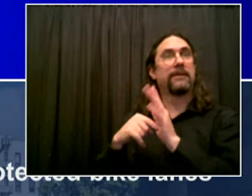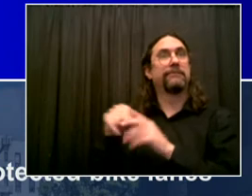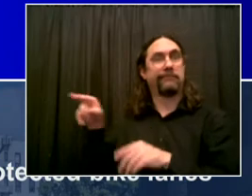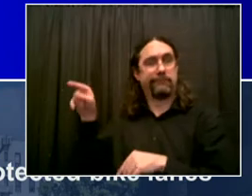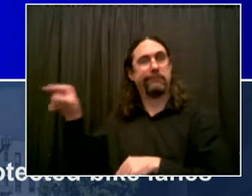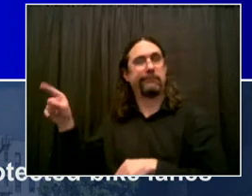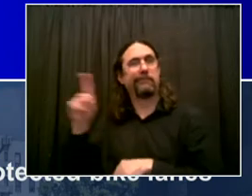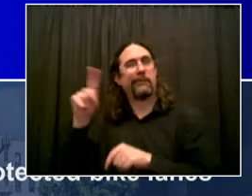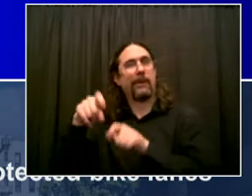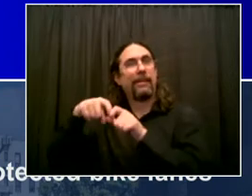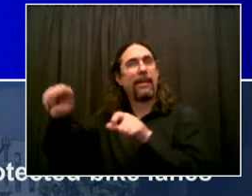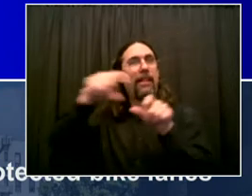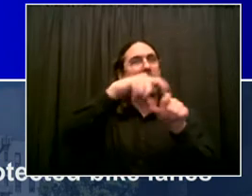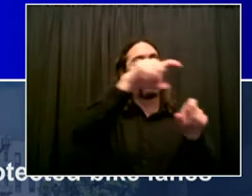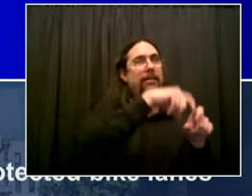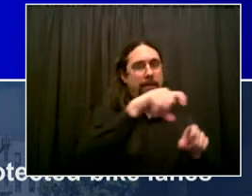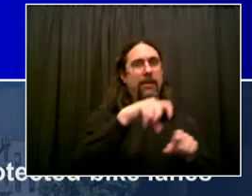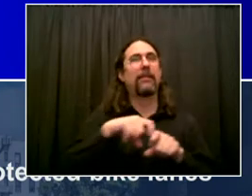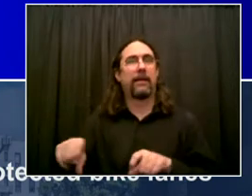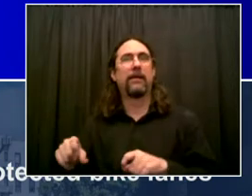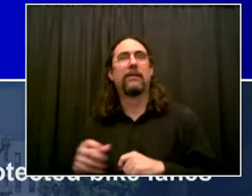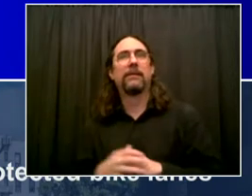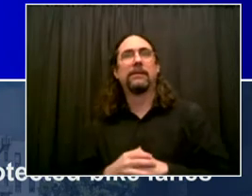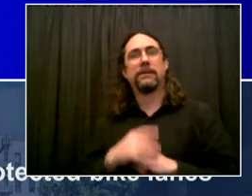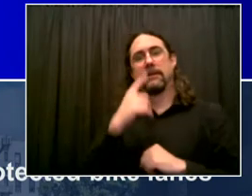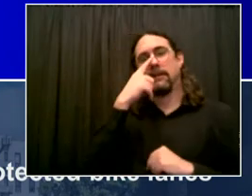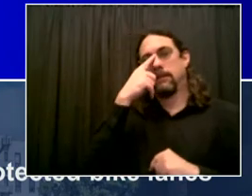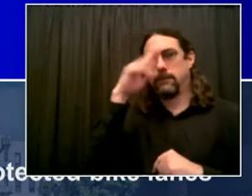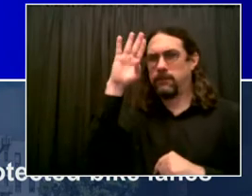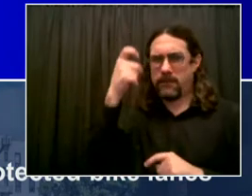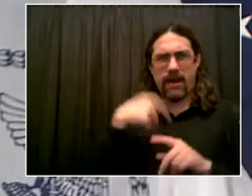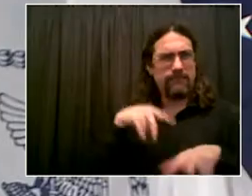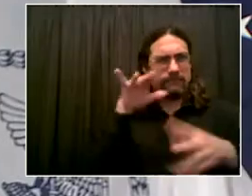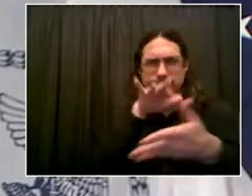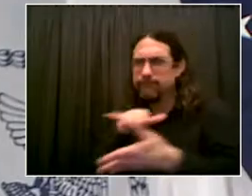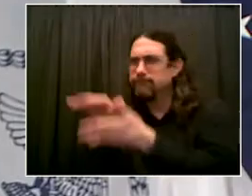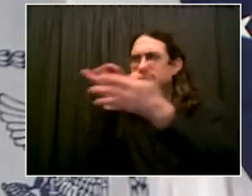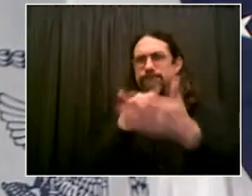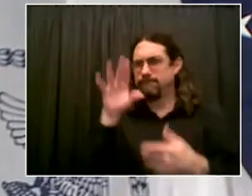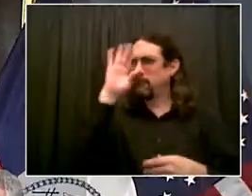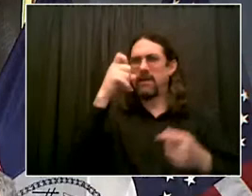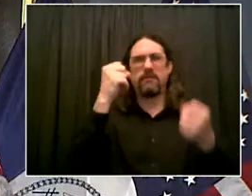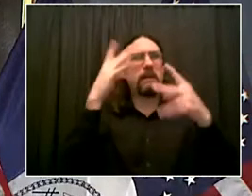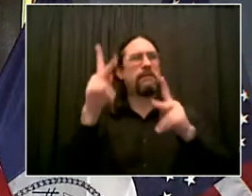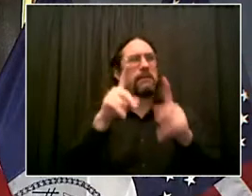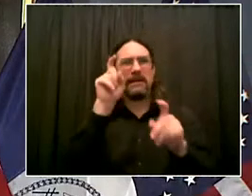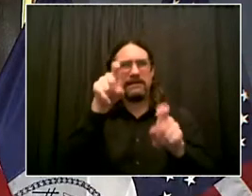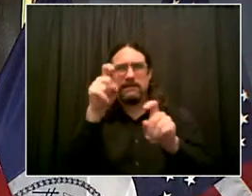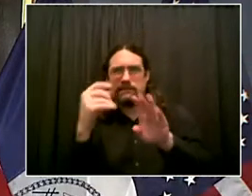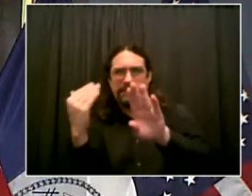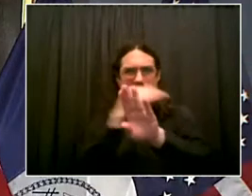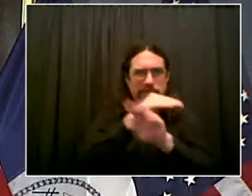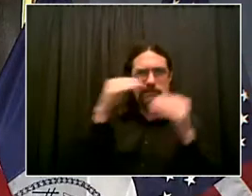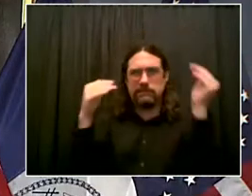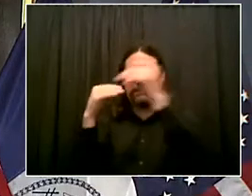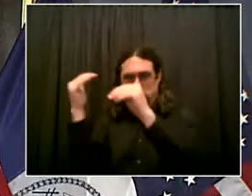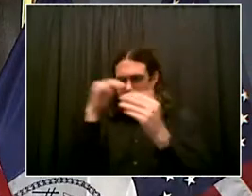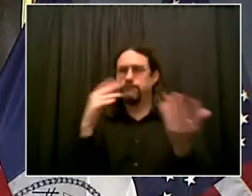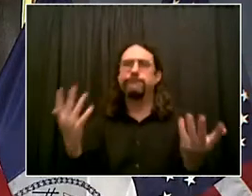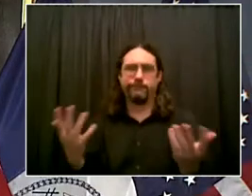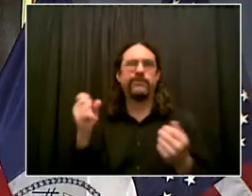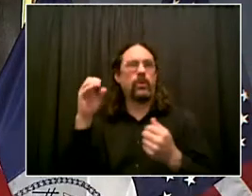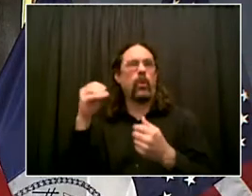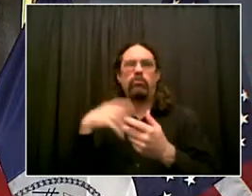big difference. Here to tell you more about it, our Transportation Commissioner, Hank Gutman. Thank you very much, Mr. Mayor.